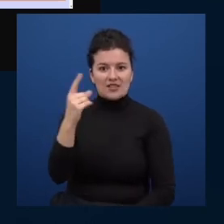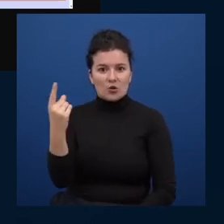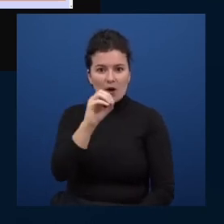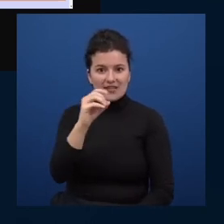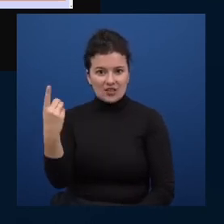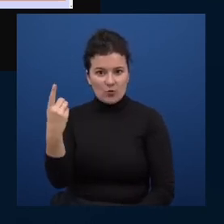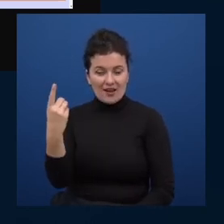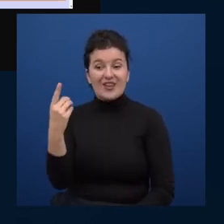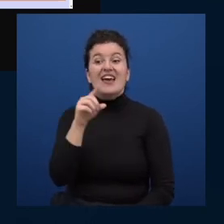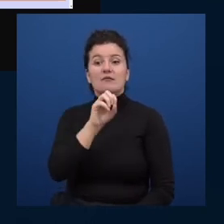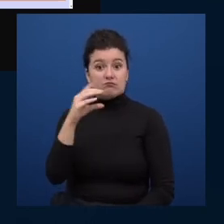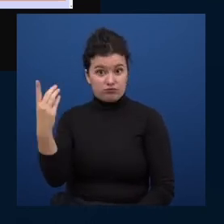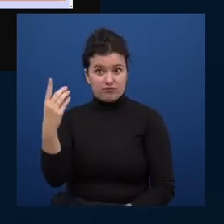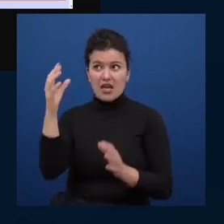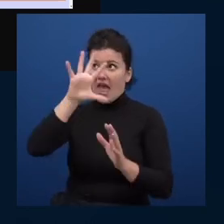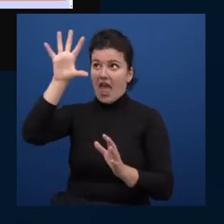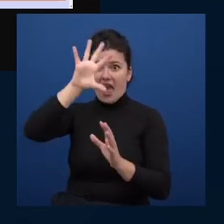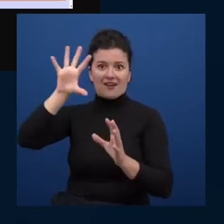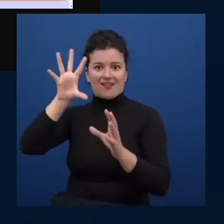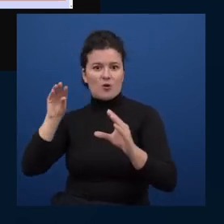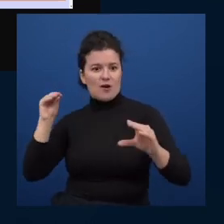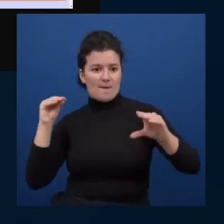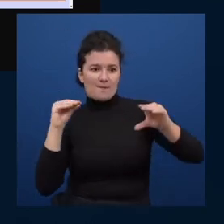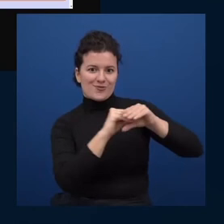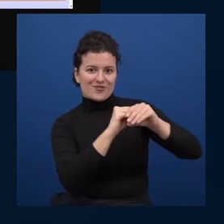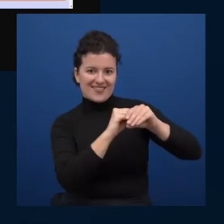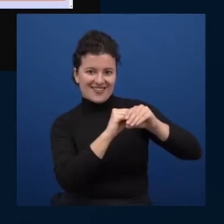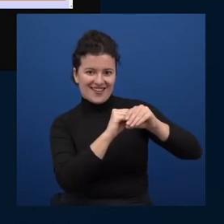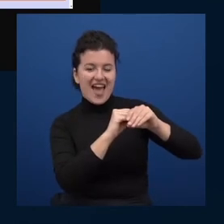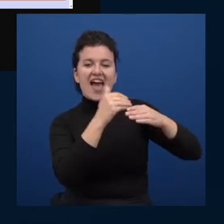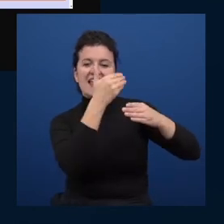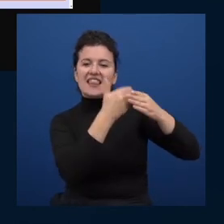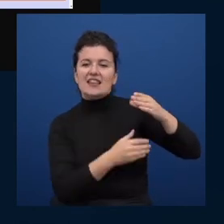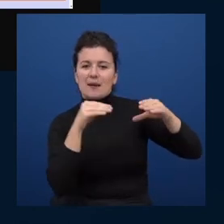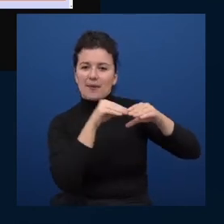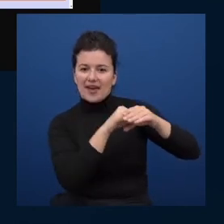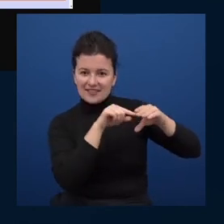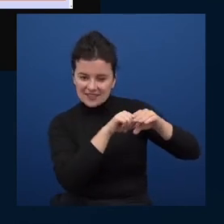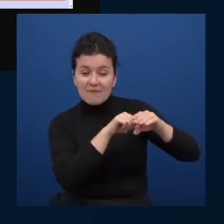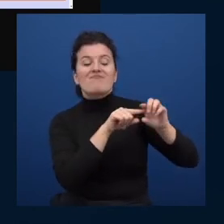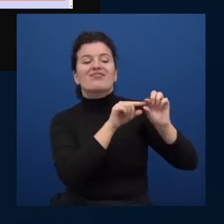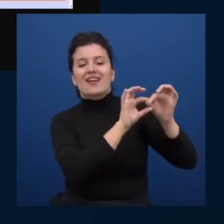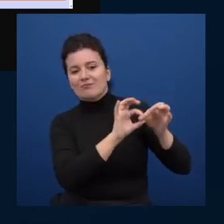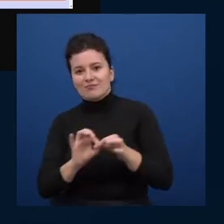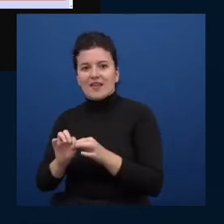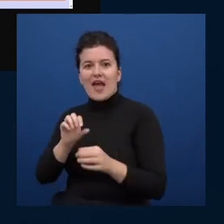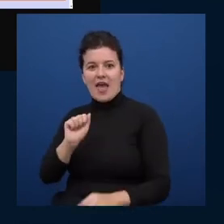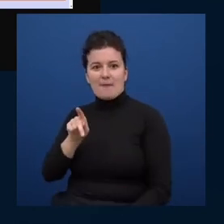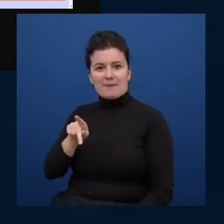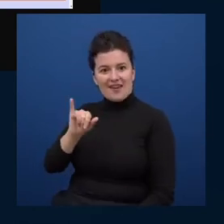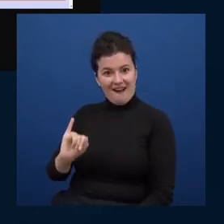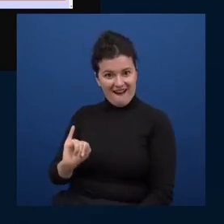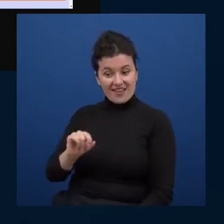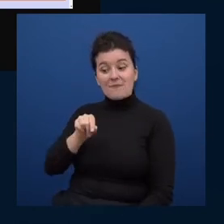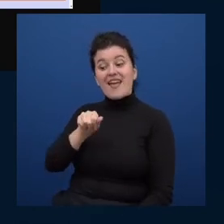put it into a database and then it becomes a uh an api and once it's in an api i can put it into